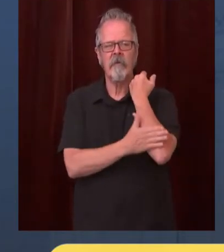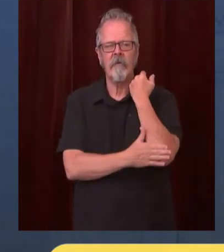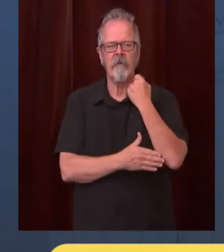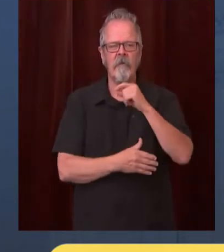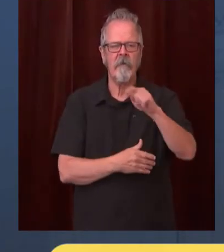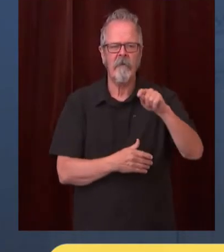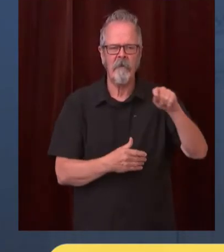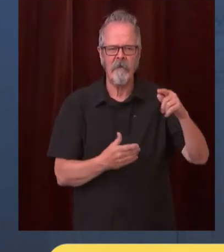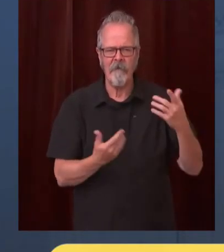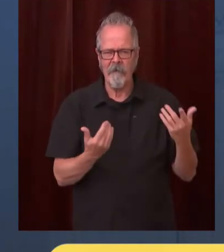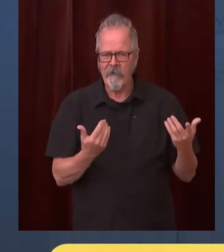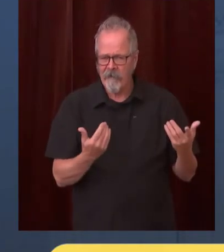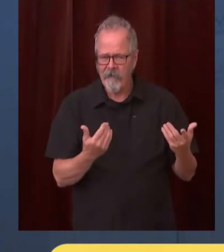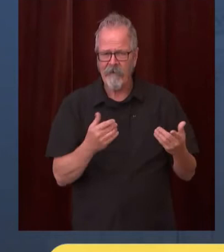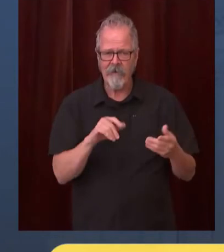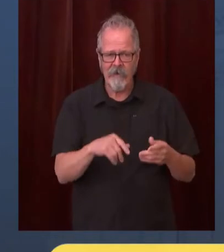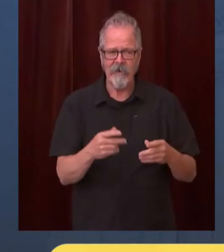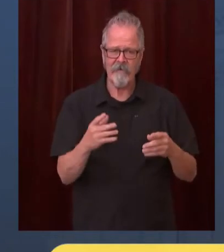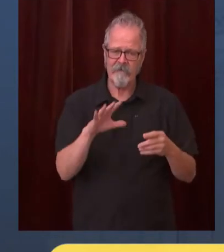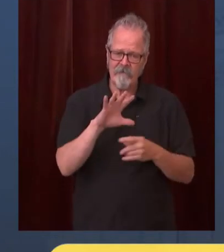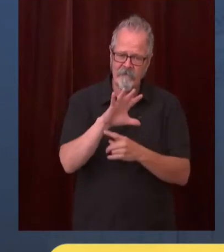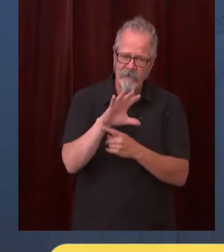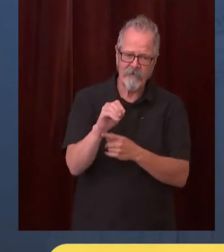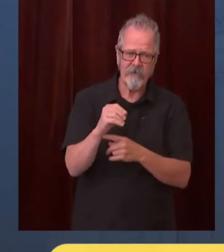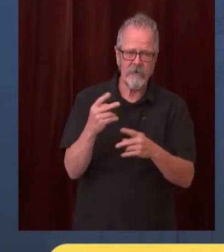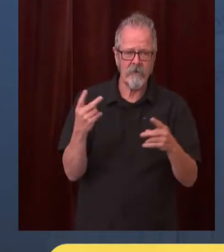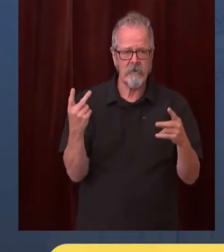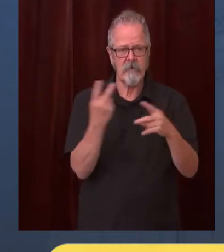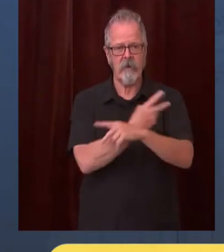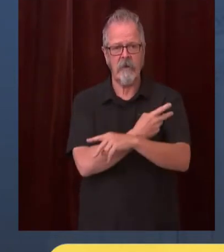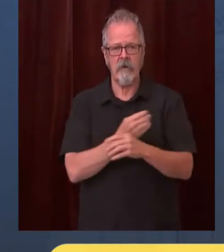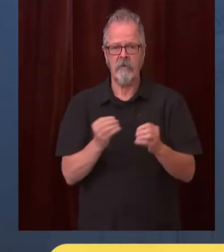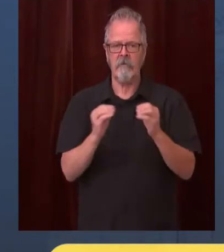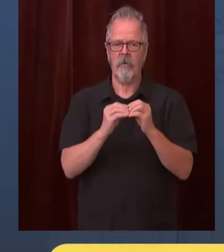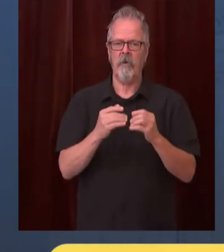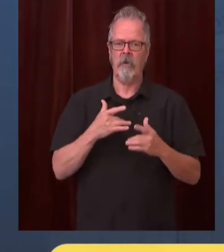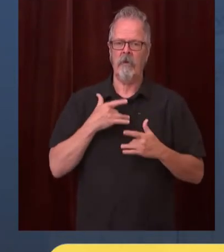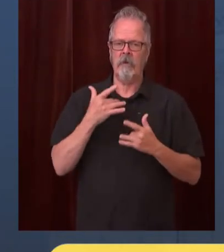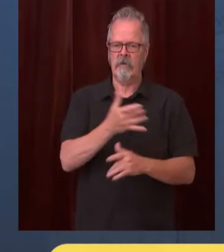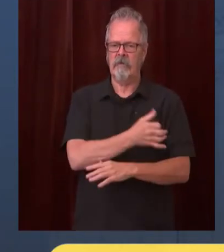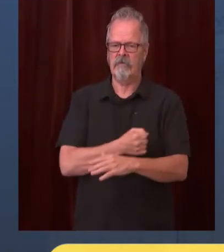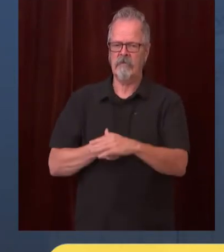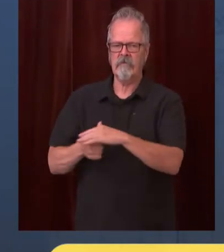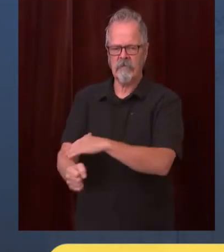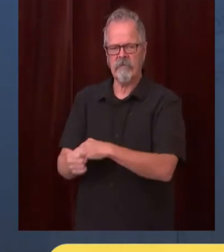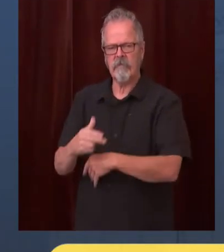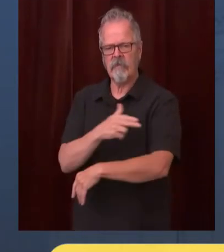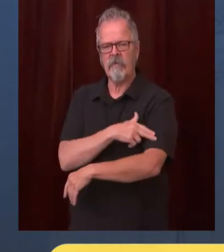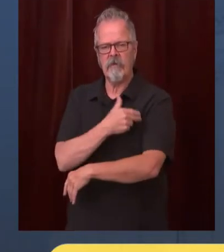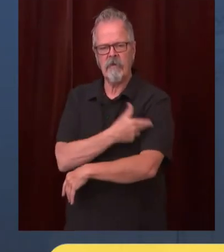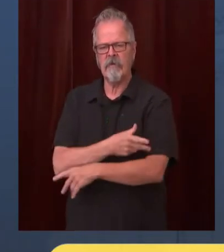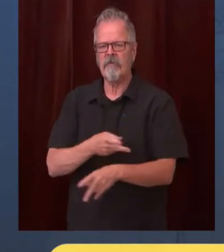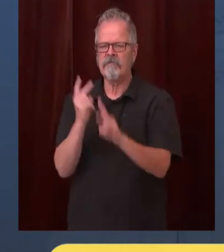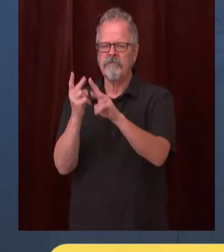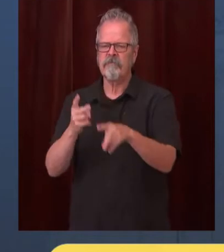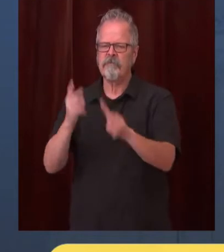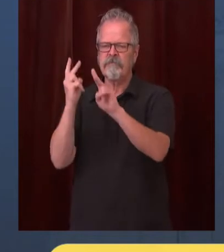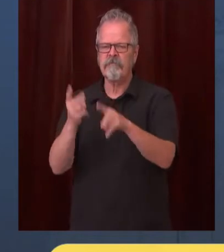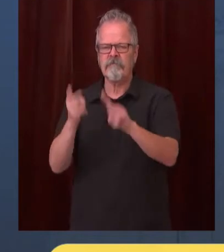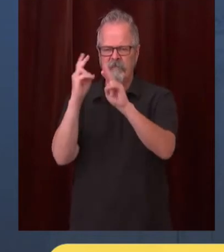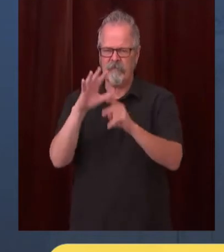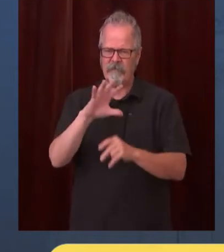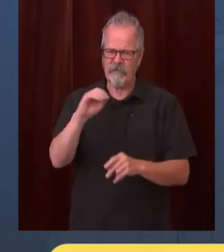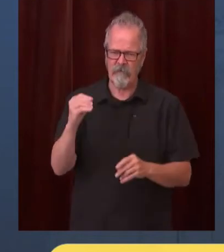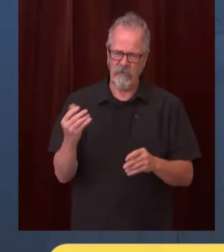if we can take a look at where we are in hospitalizations in the state unfortunately is our graph up